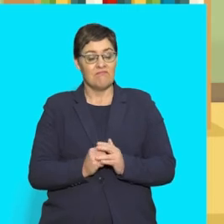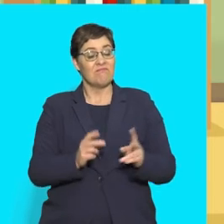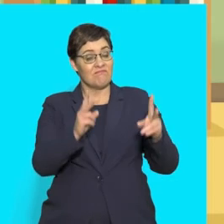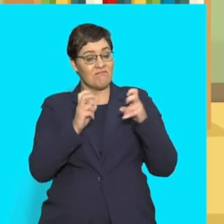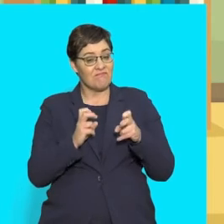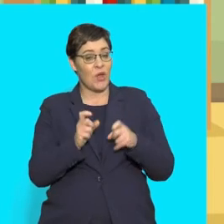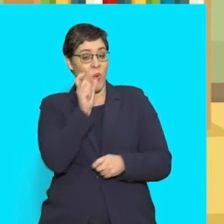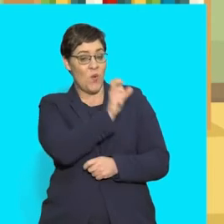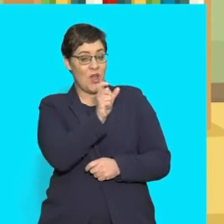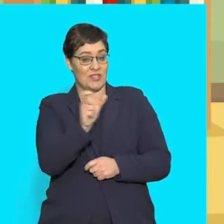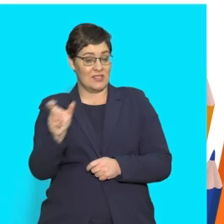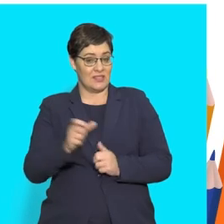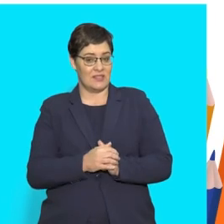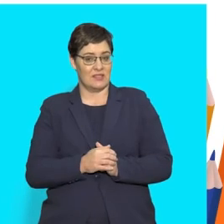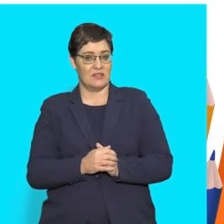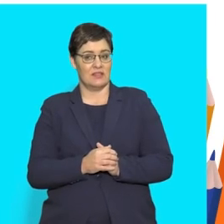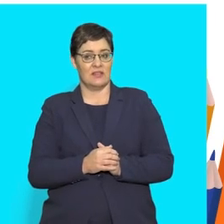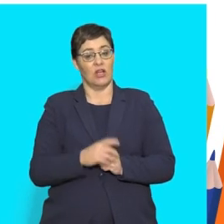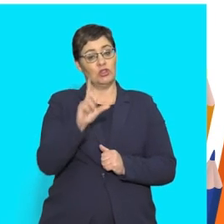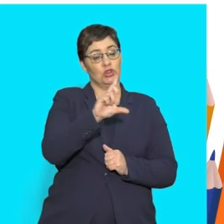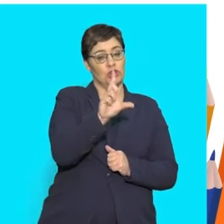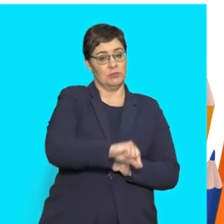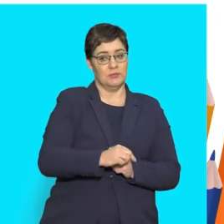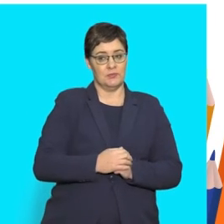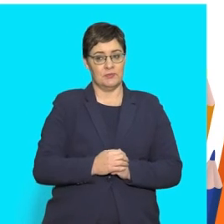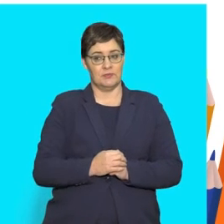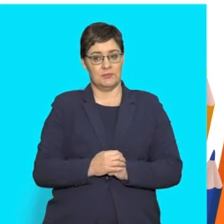Church. Listen and repeat these words. 27. Cheap. 27.